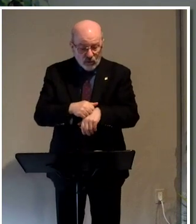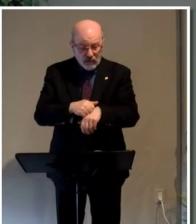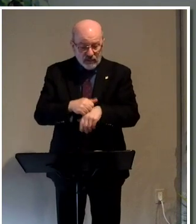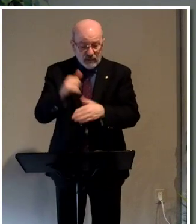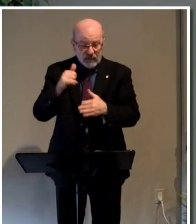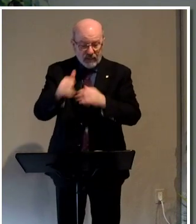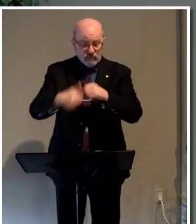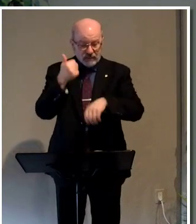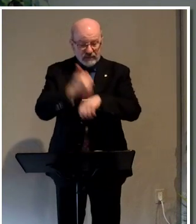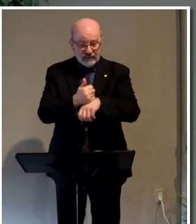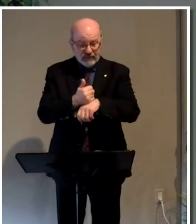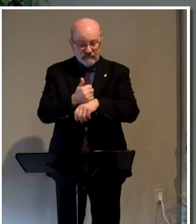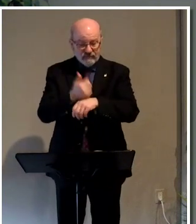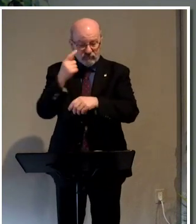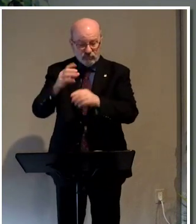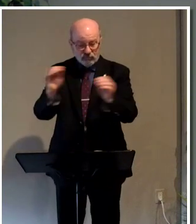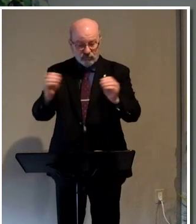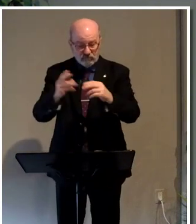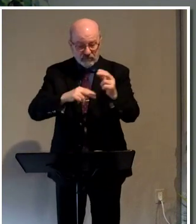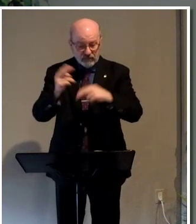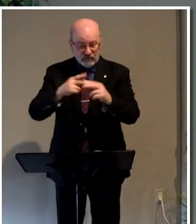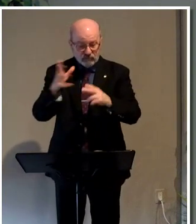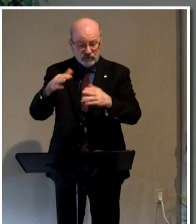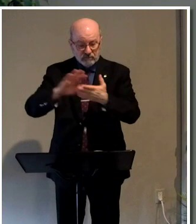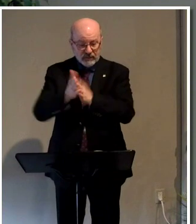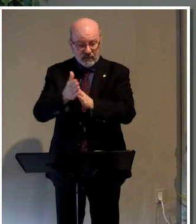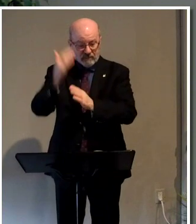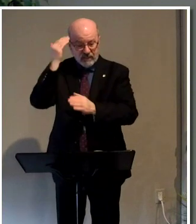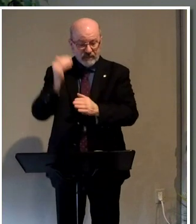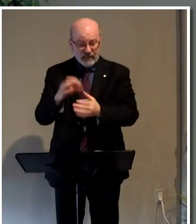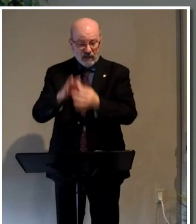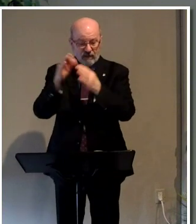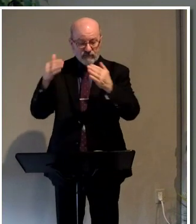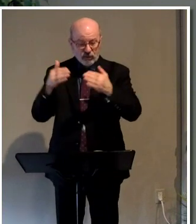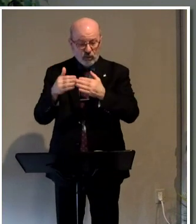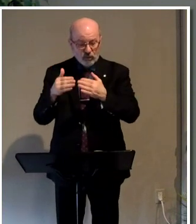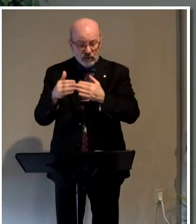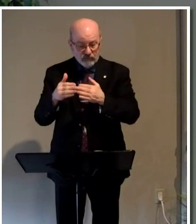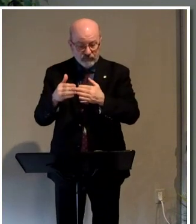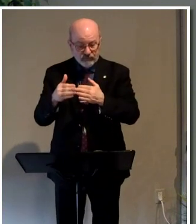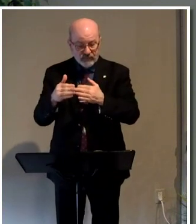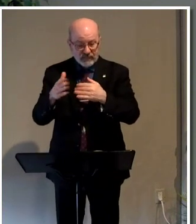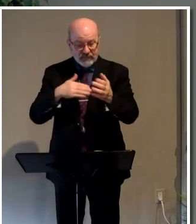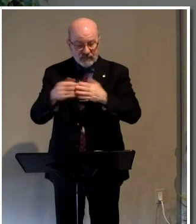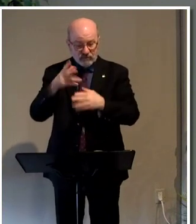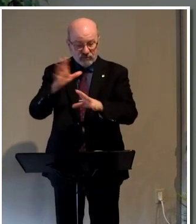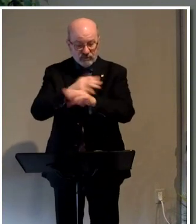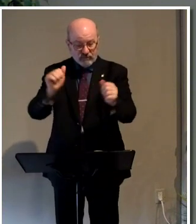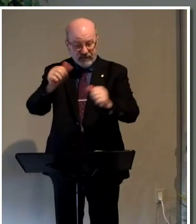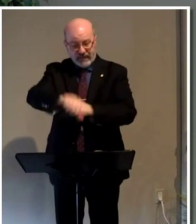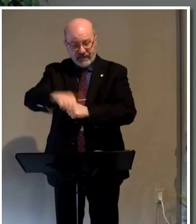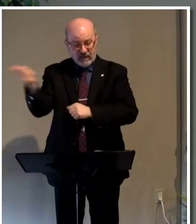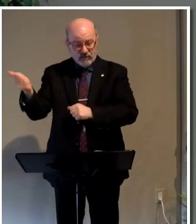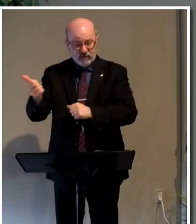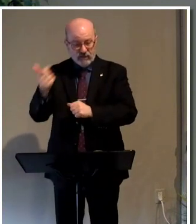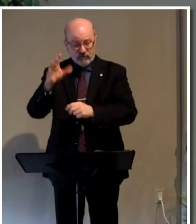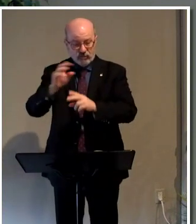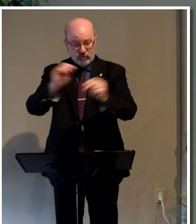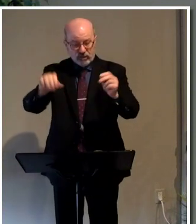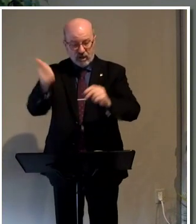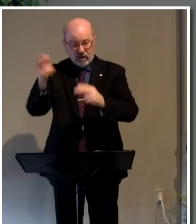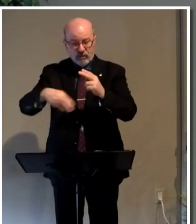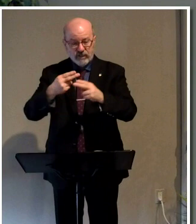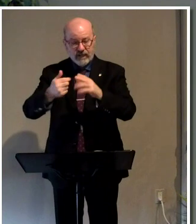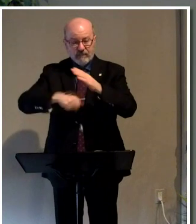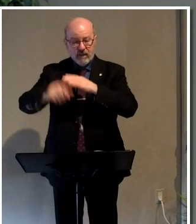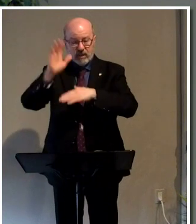which was set at naught of you builders, which has become the head of the corner. Neither is there salvation in any other, for there is